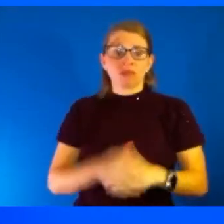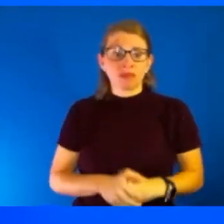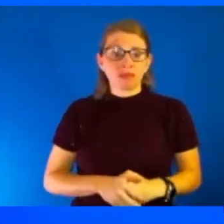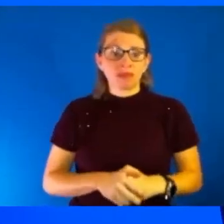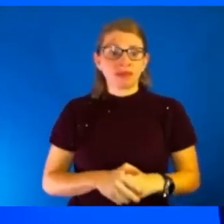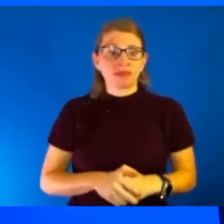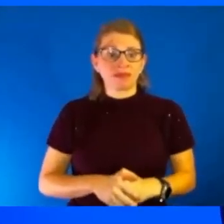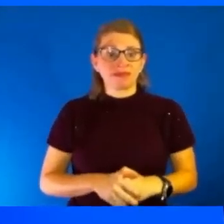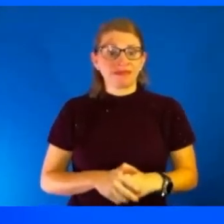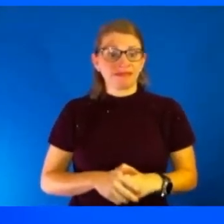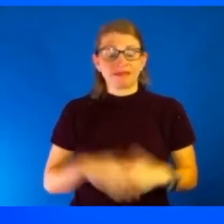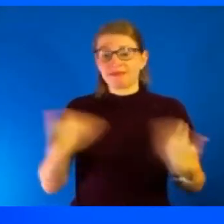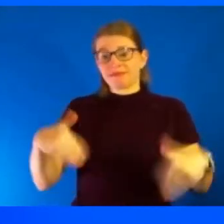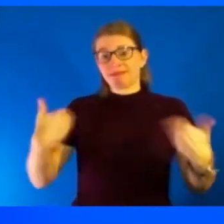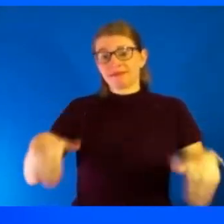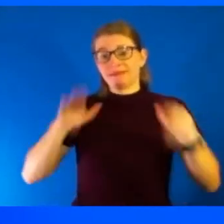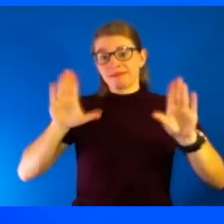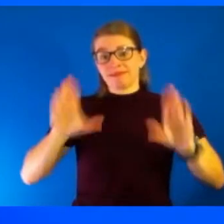of good folks. terrific.